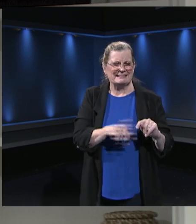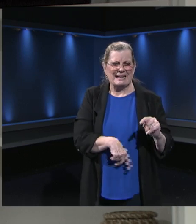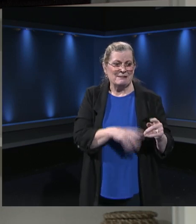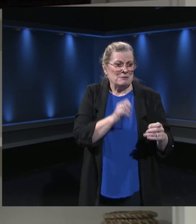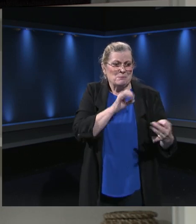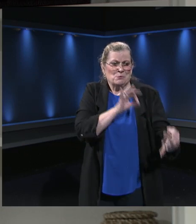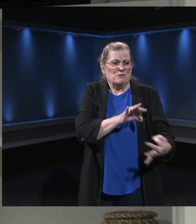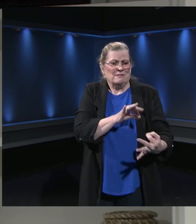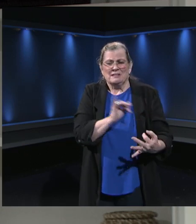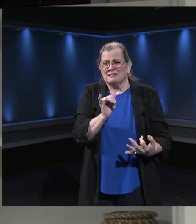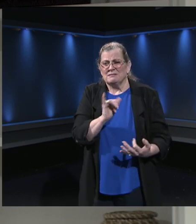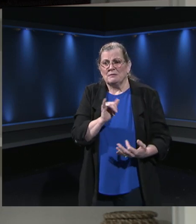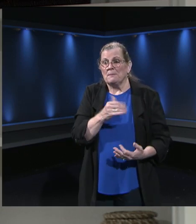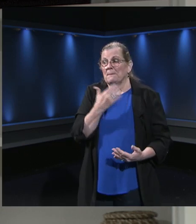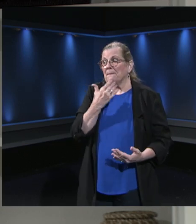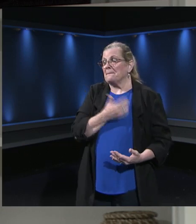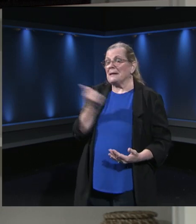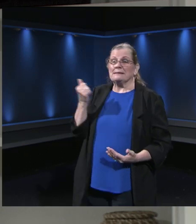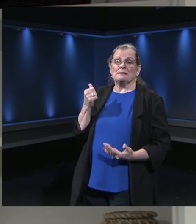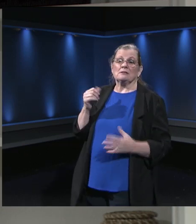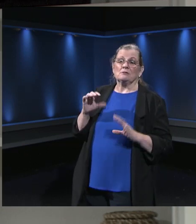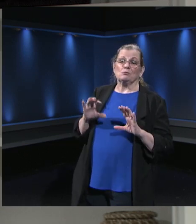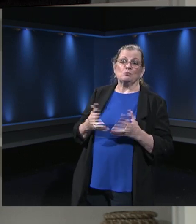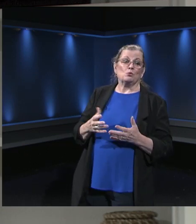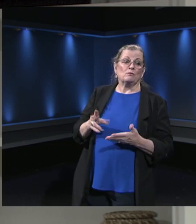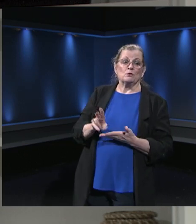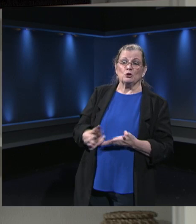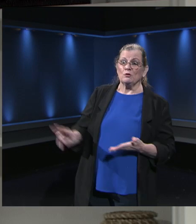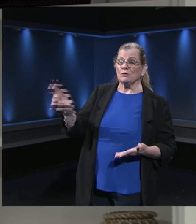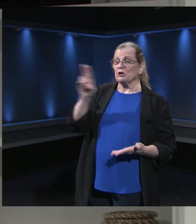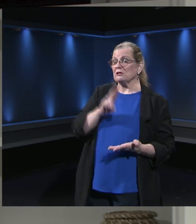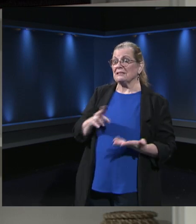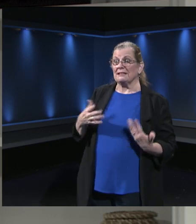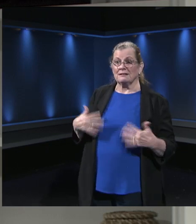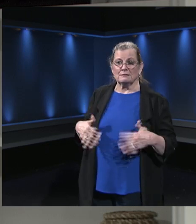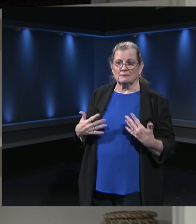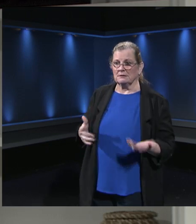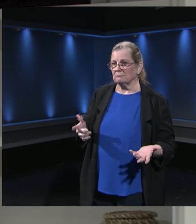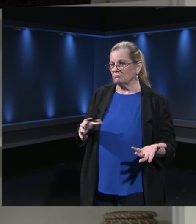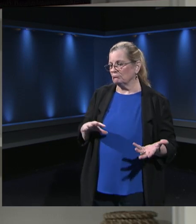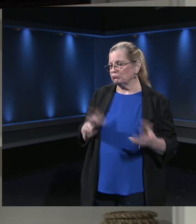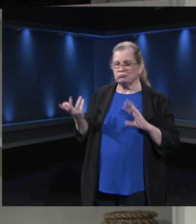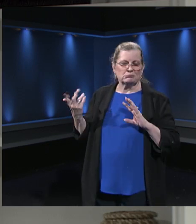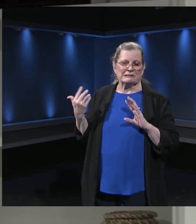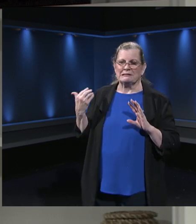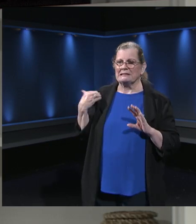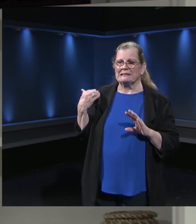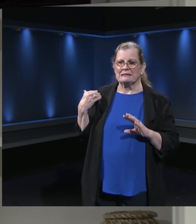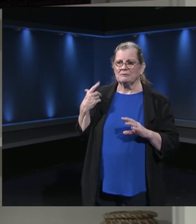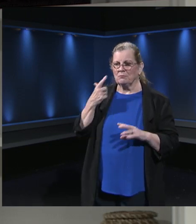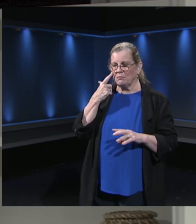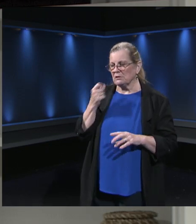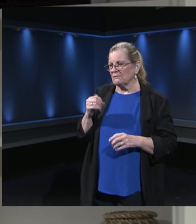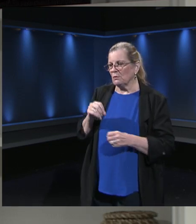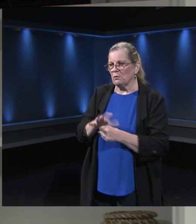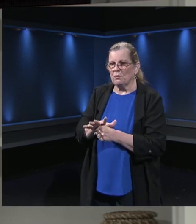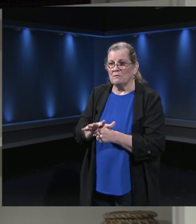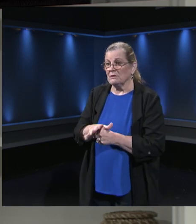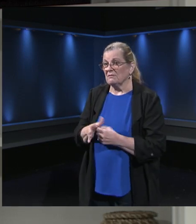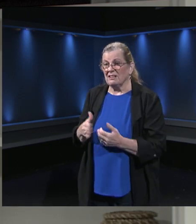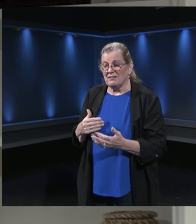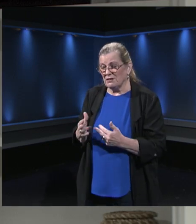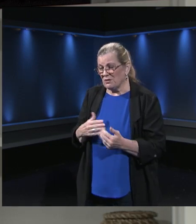institutions in America have been brought to their knees because of COVID-19. Even when they planned,